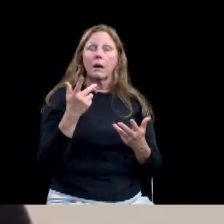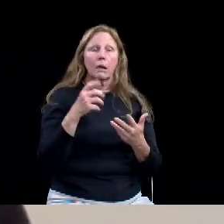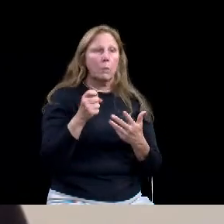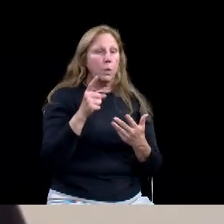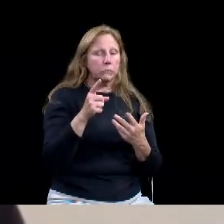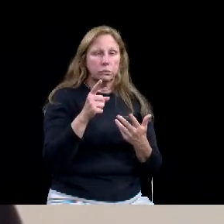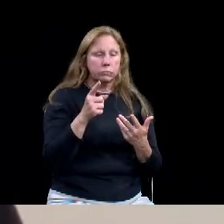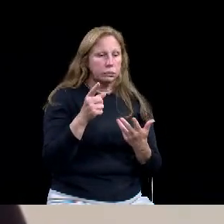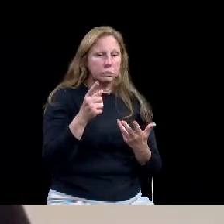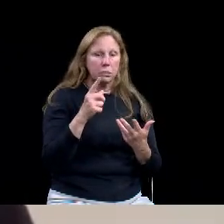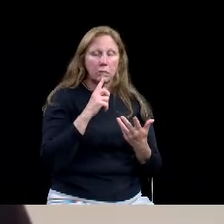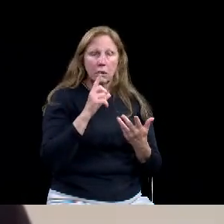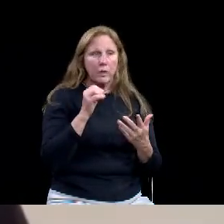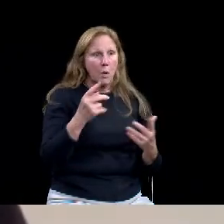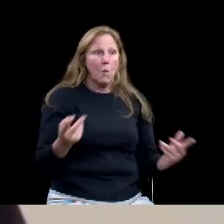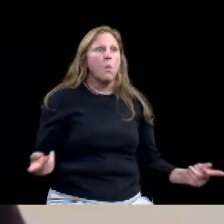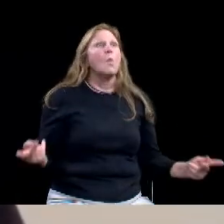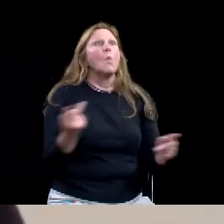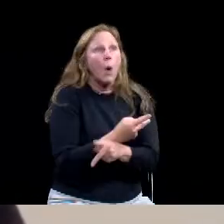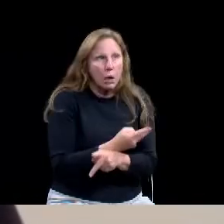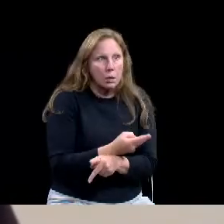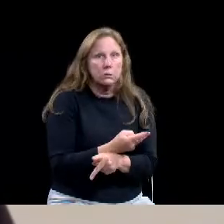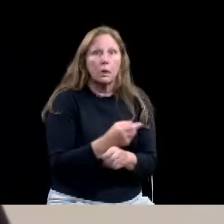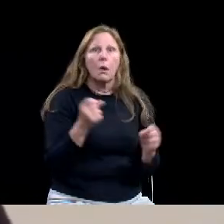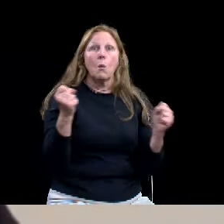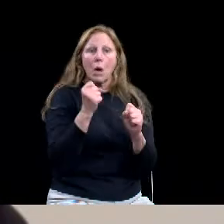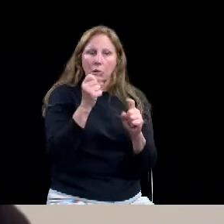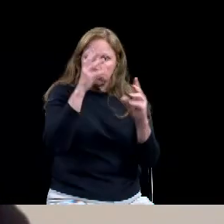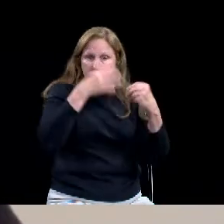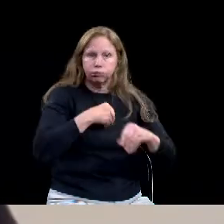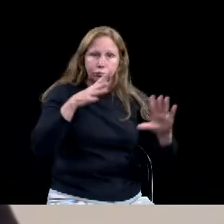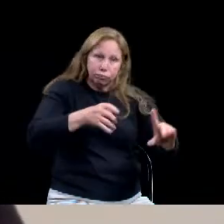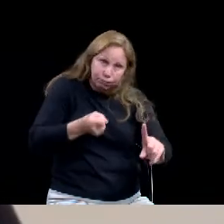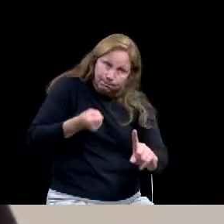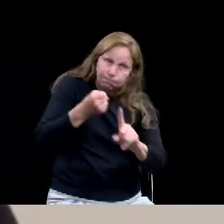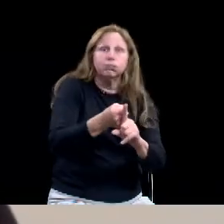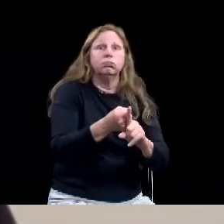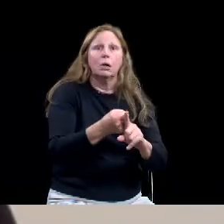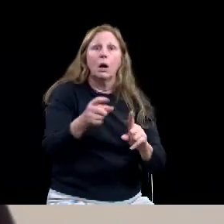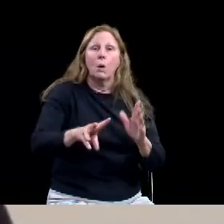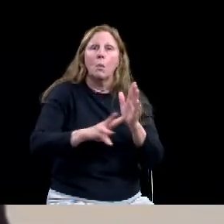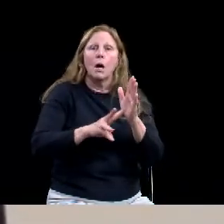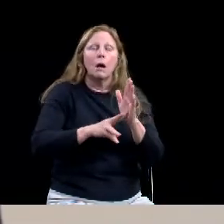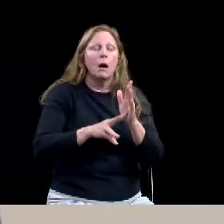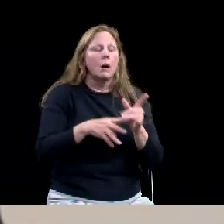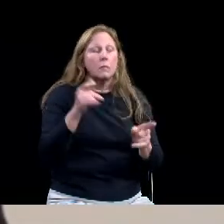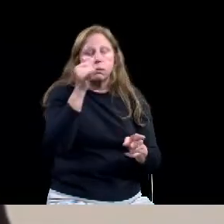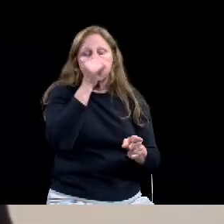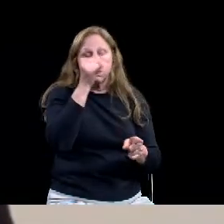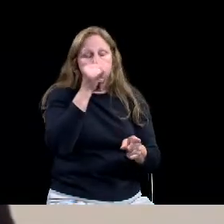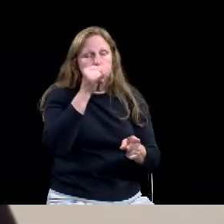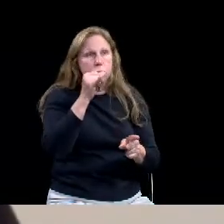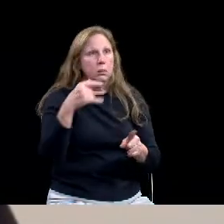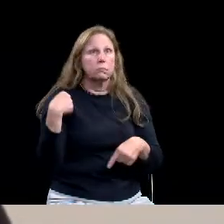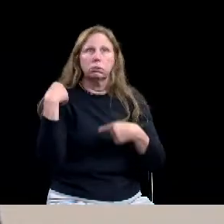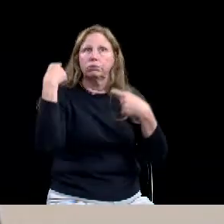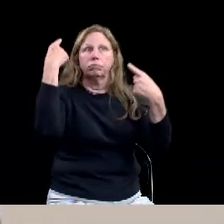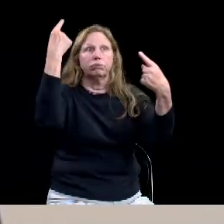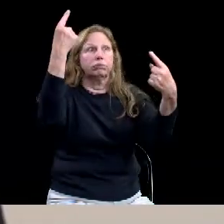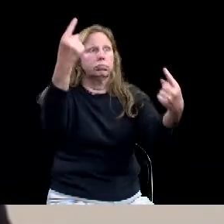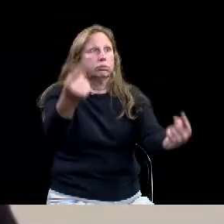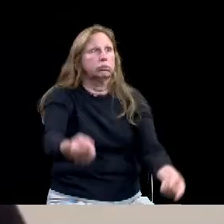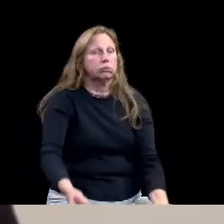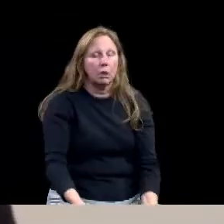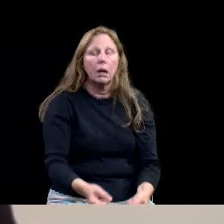years. And I see Assistant City Manager Holt on the line. I just want to make sure that I'm reading this correctly,